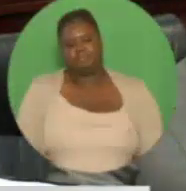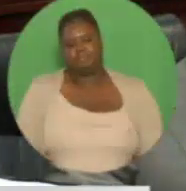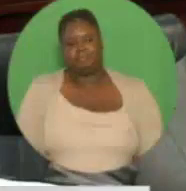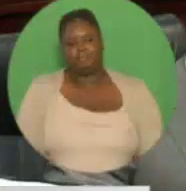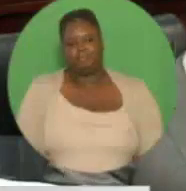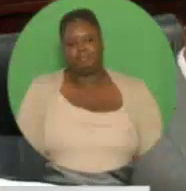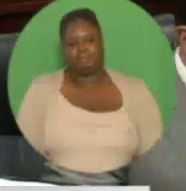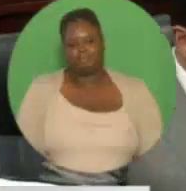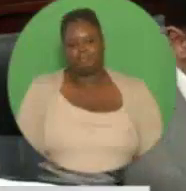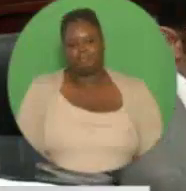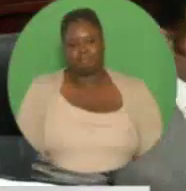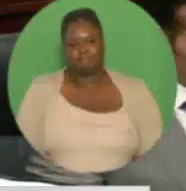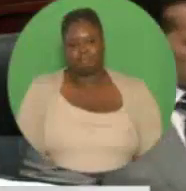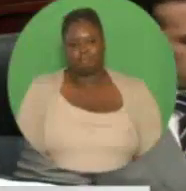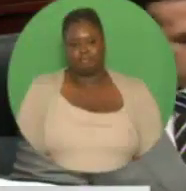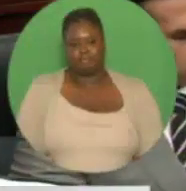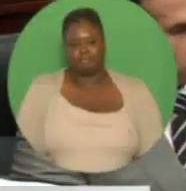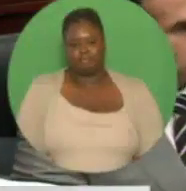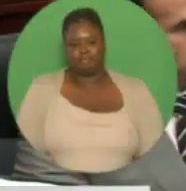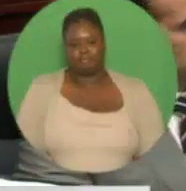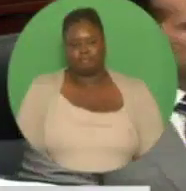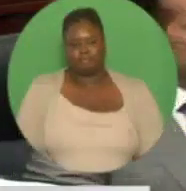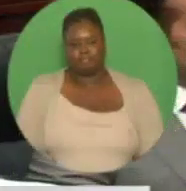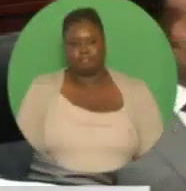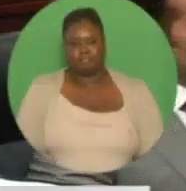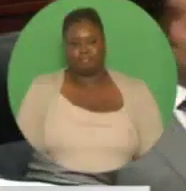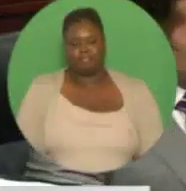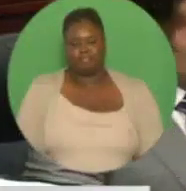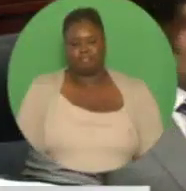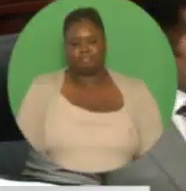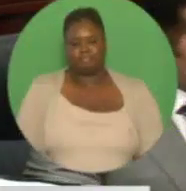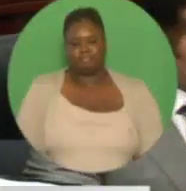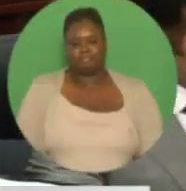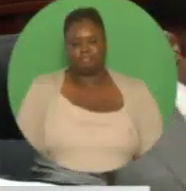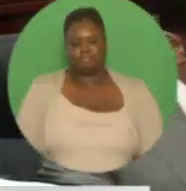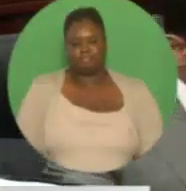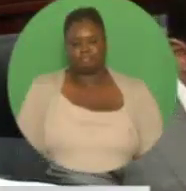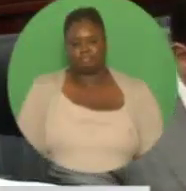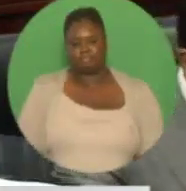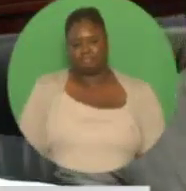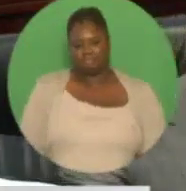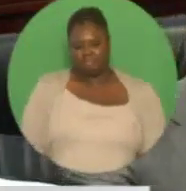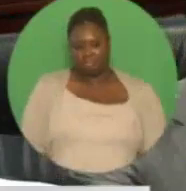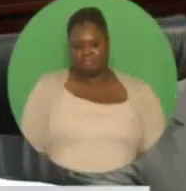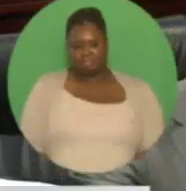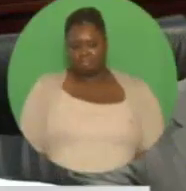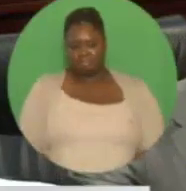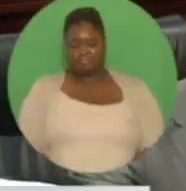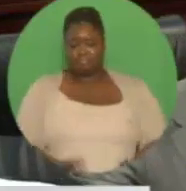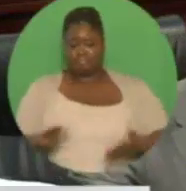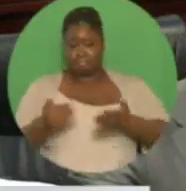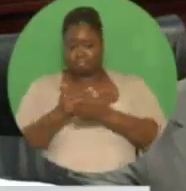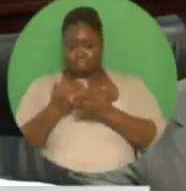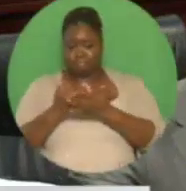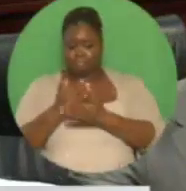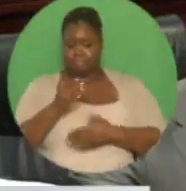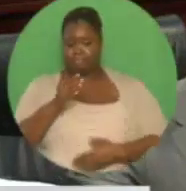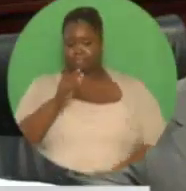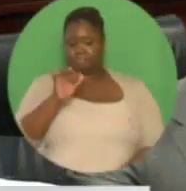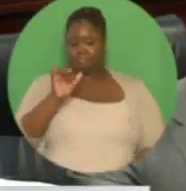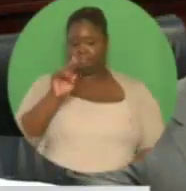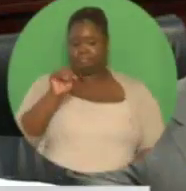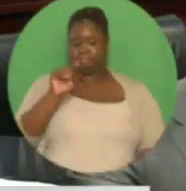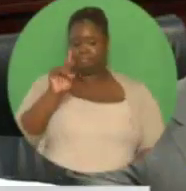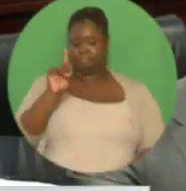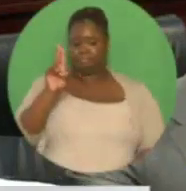Industrial Estates. Industrial Many new businesses and industries are being promoted by the various industrial estates which are now being established.